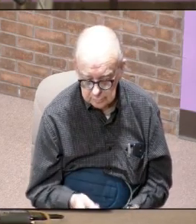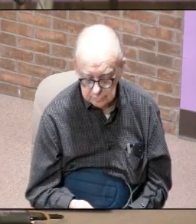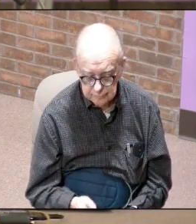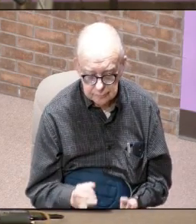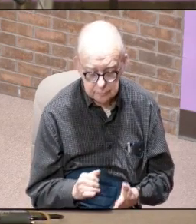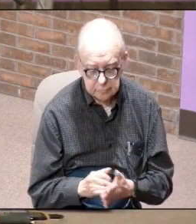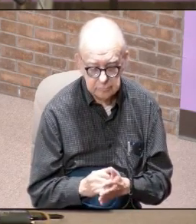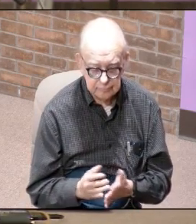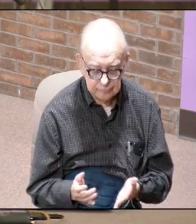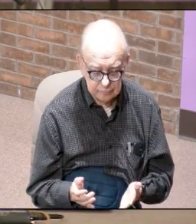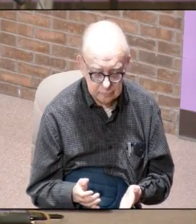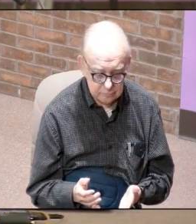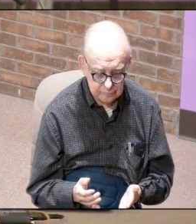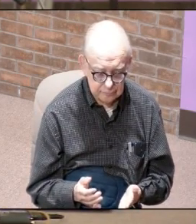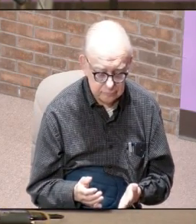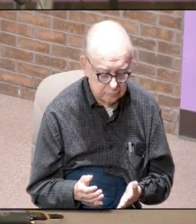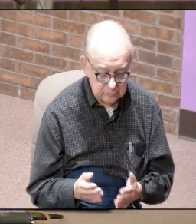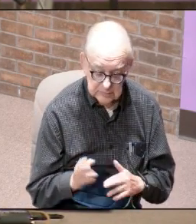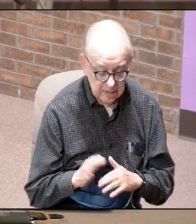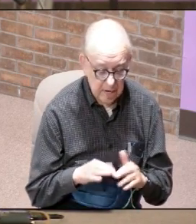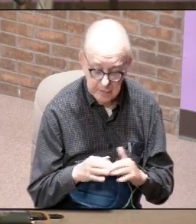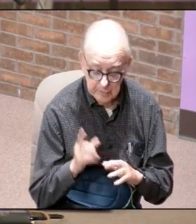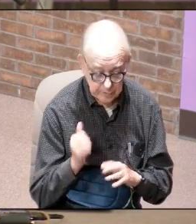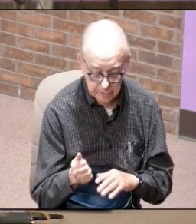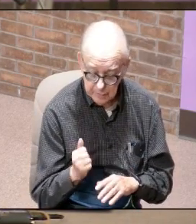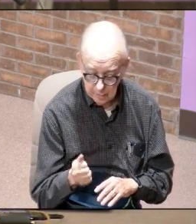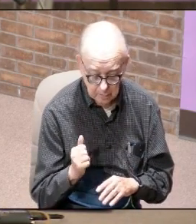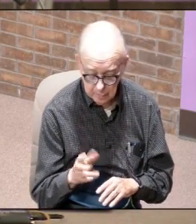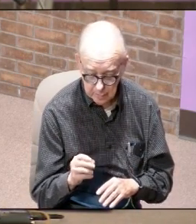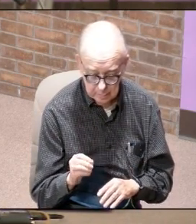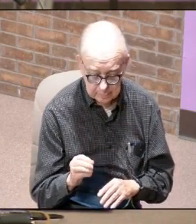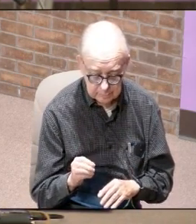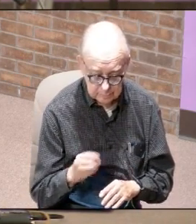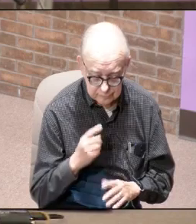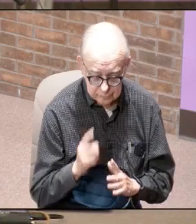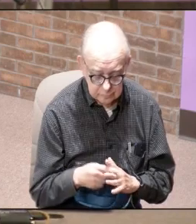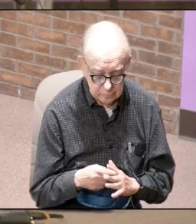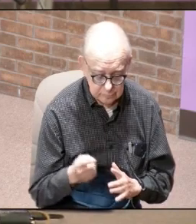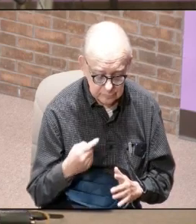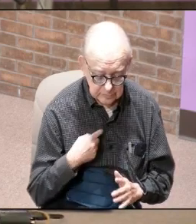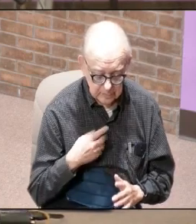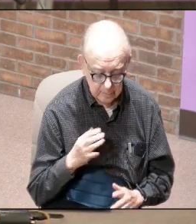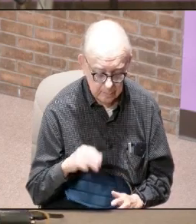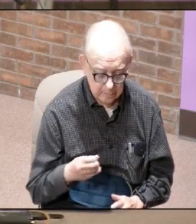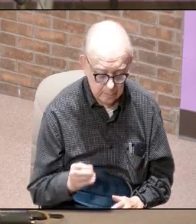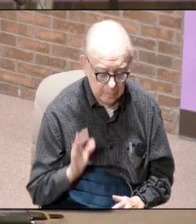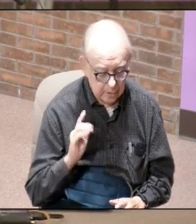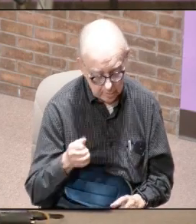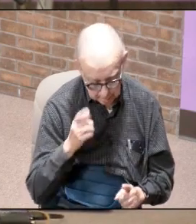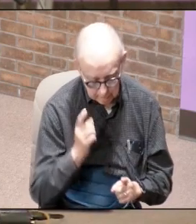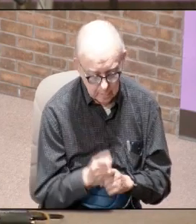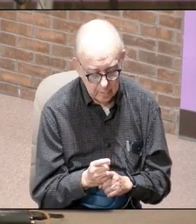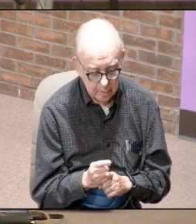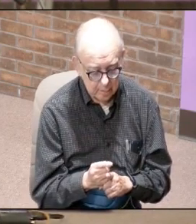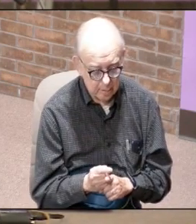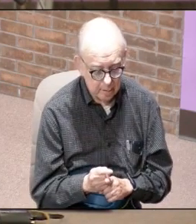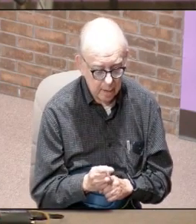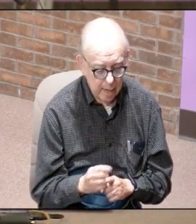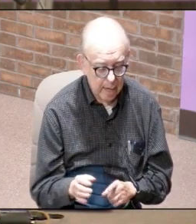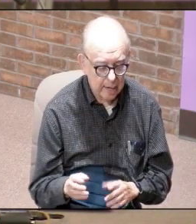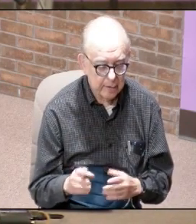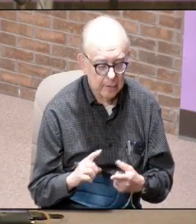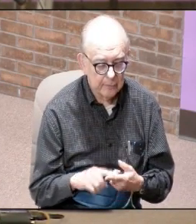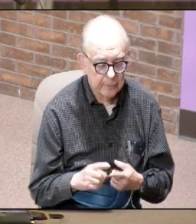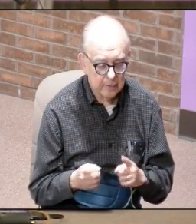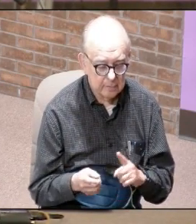that not build himself up he started out by saying i john your brother and companion